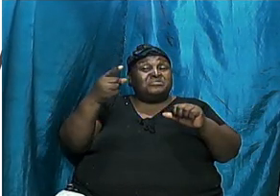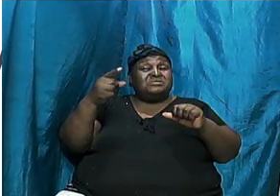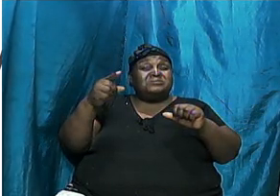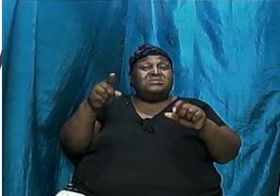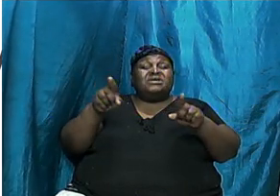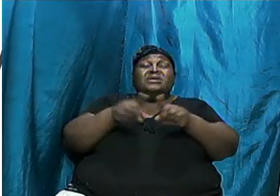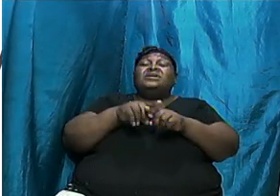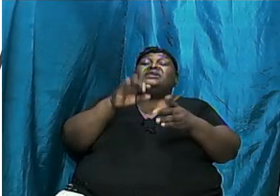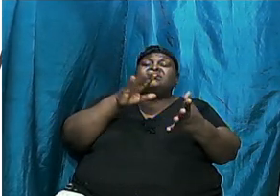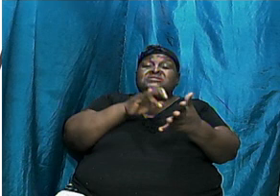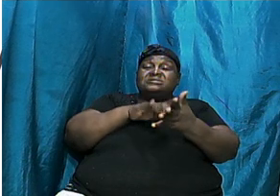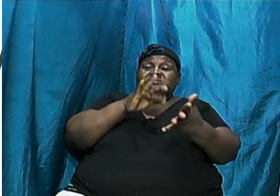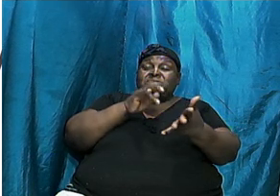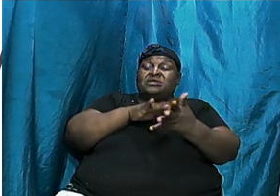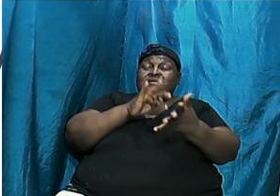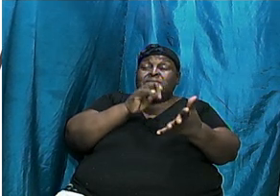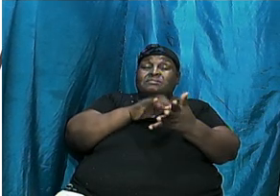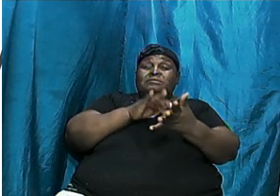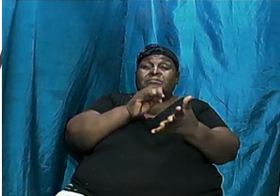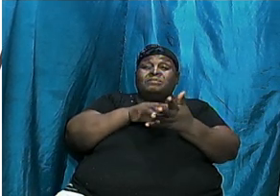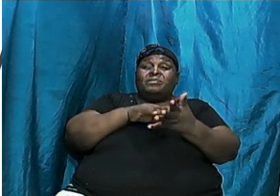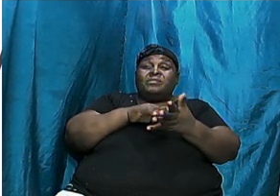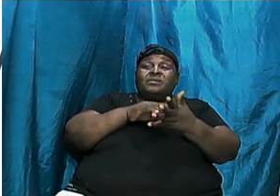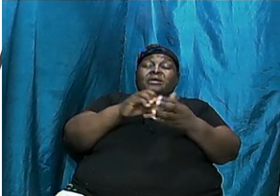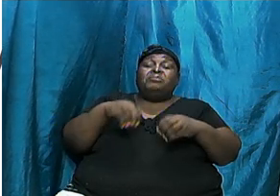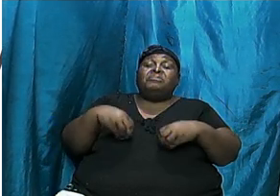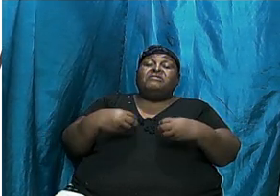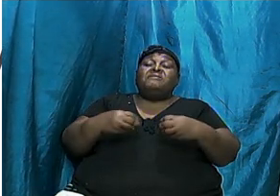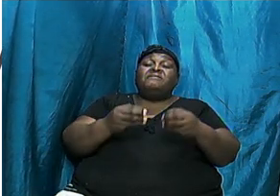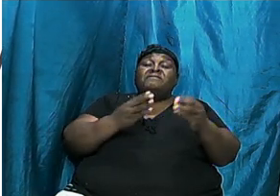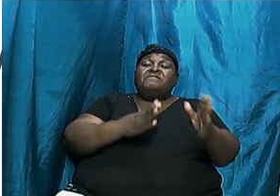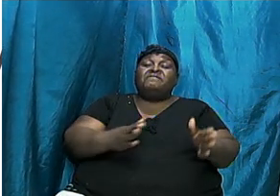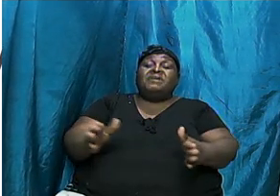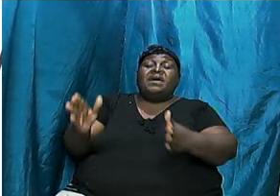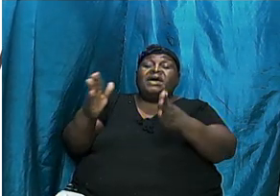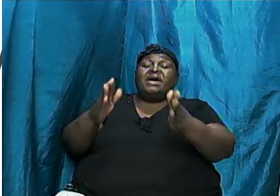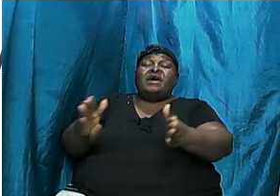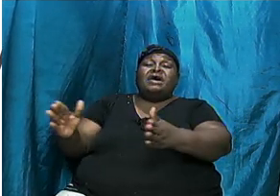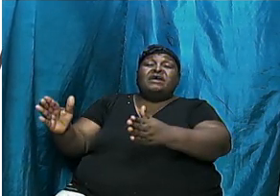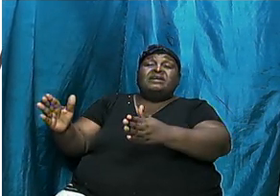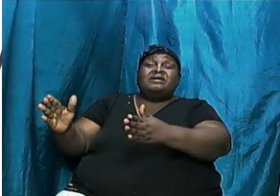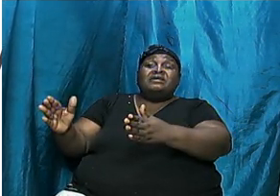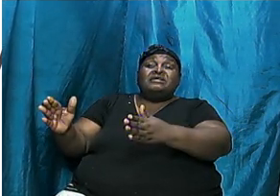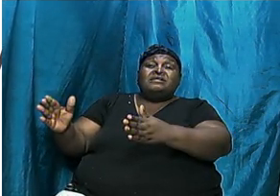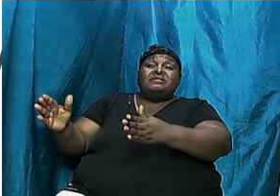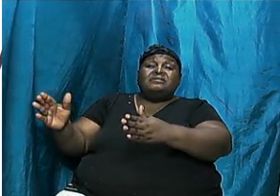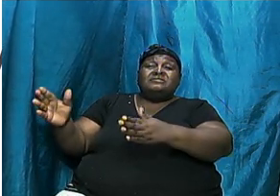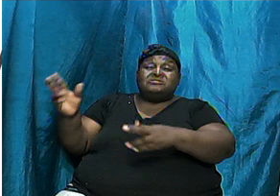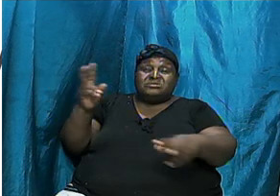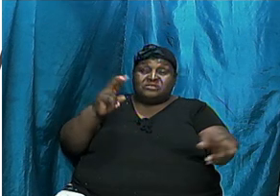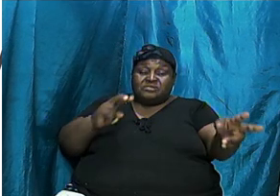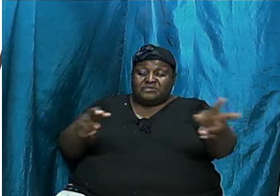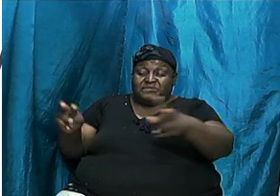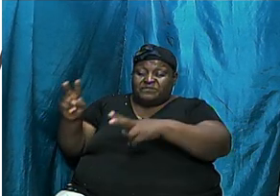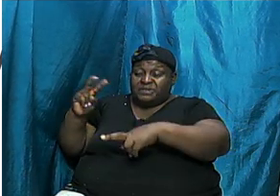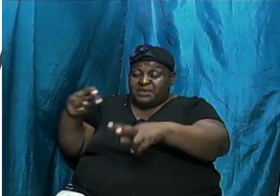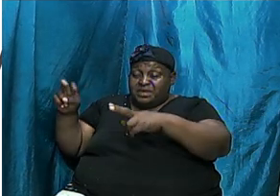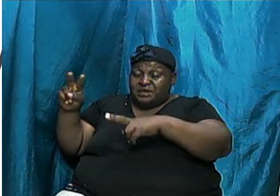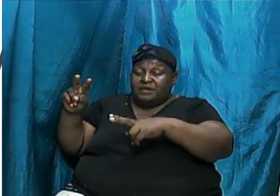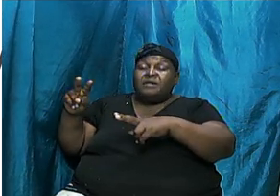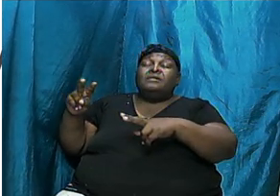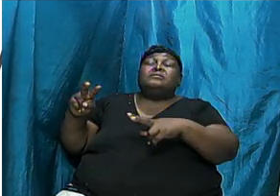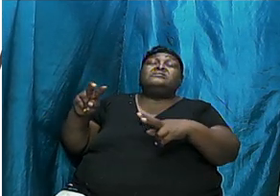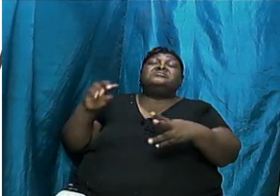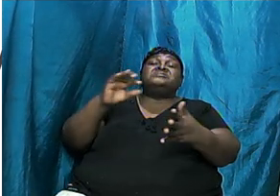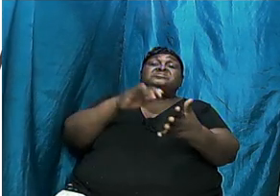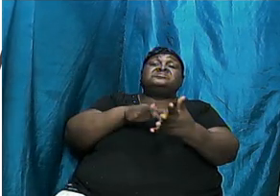this book it provides a survey right going through Genesis we want